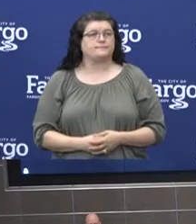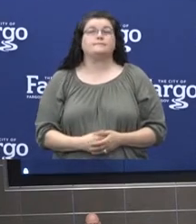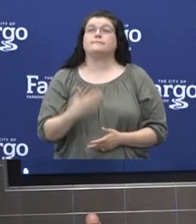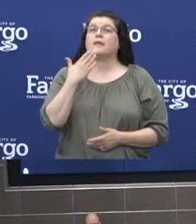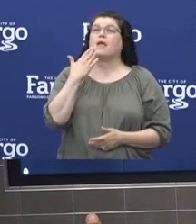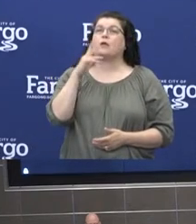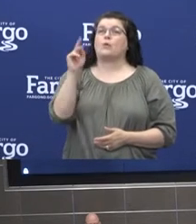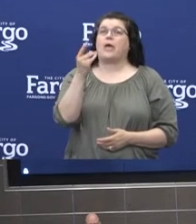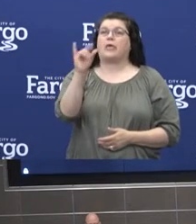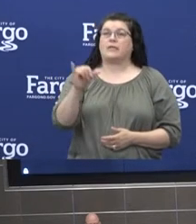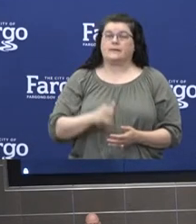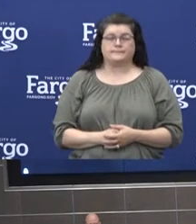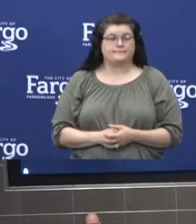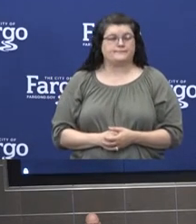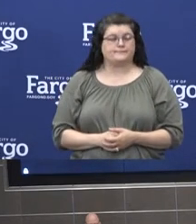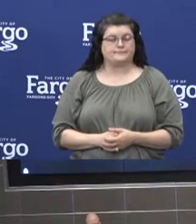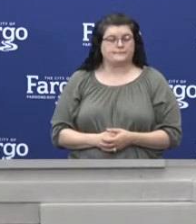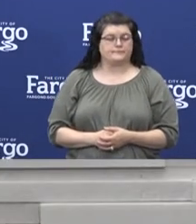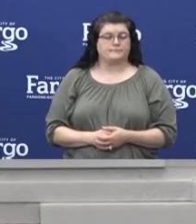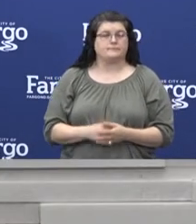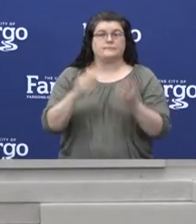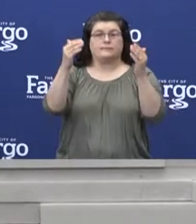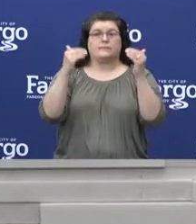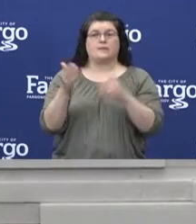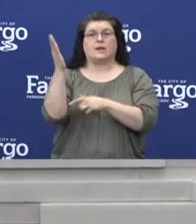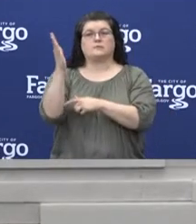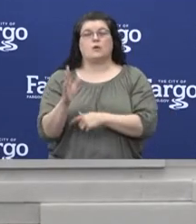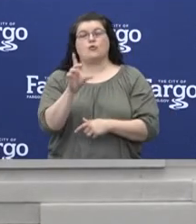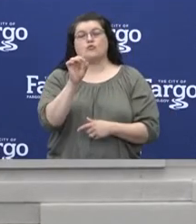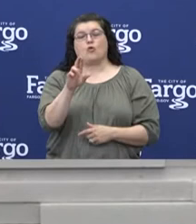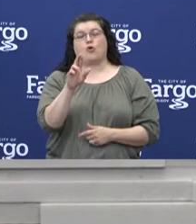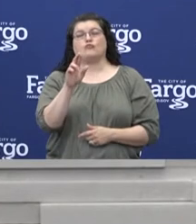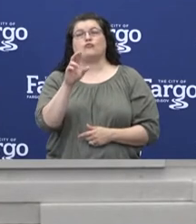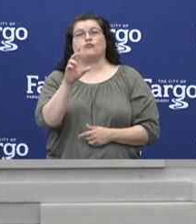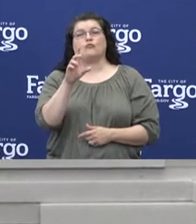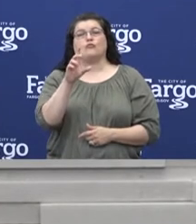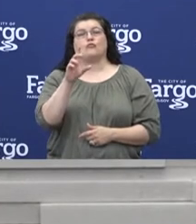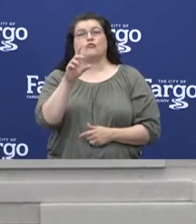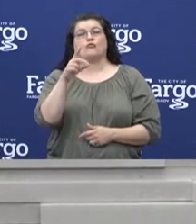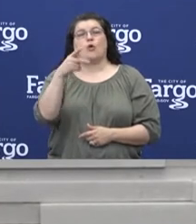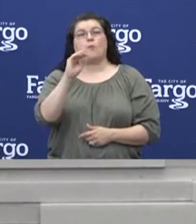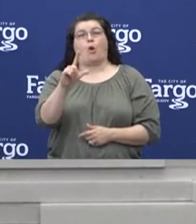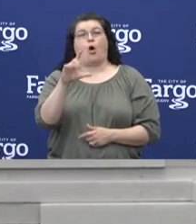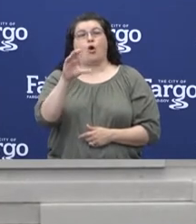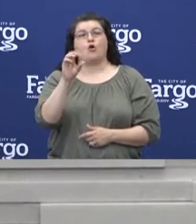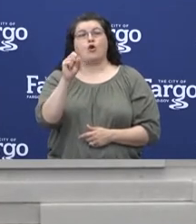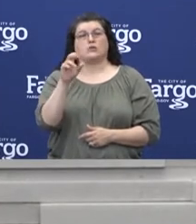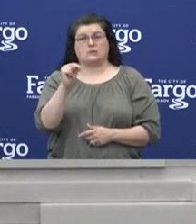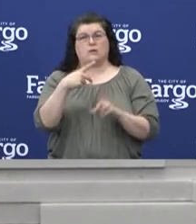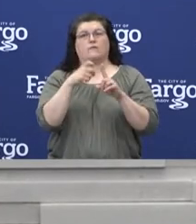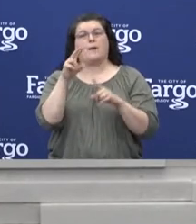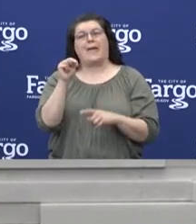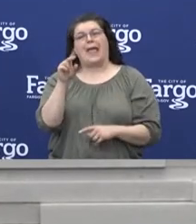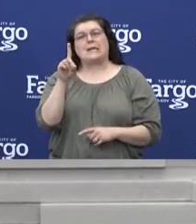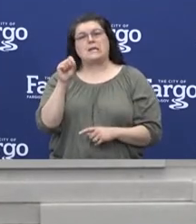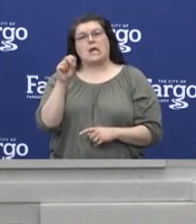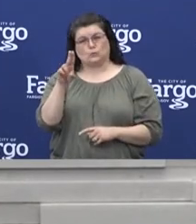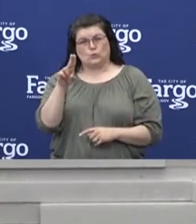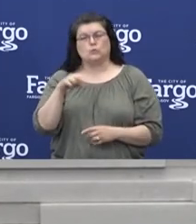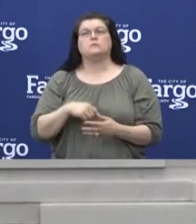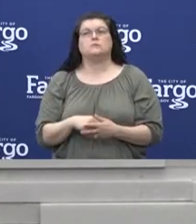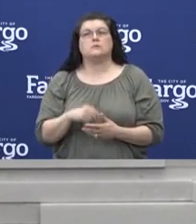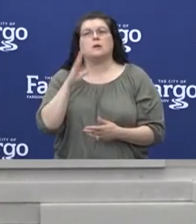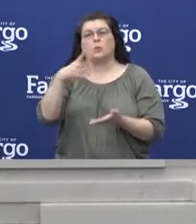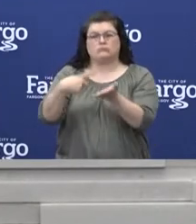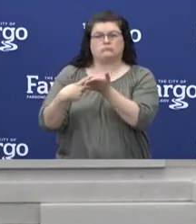Thank you, Kathy. Our next speaker is Dr. Paul Carl Carson from NDSU and he's going to go over some new